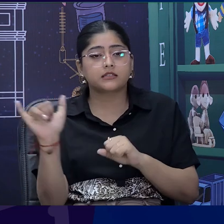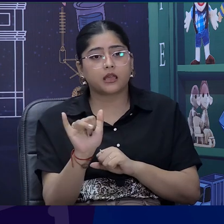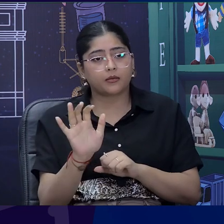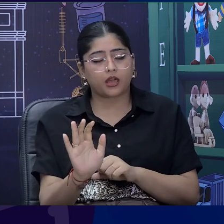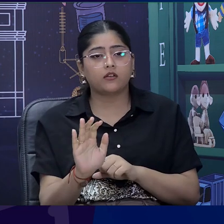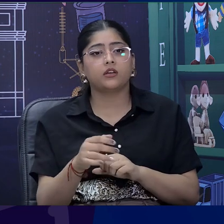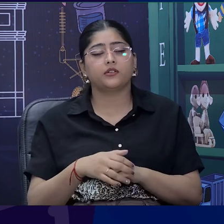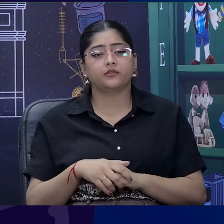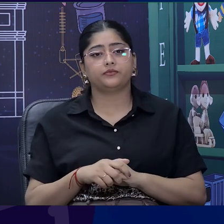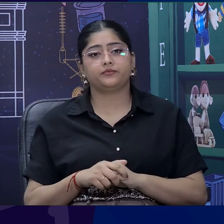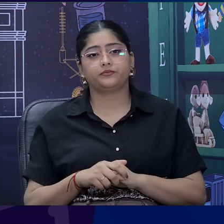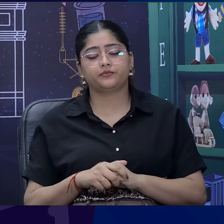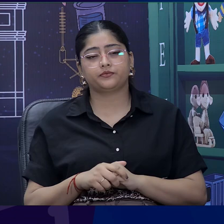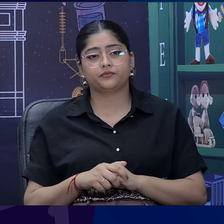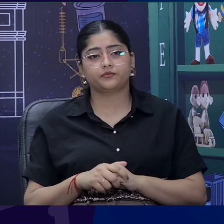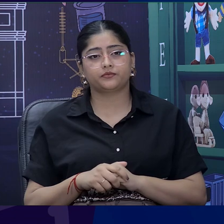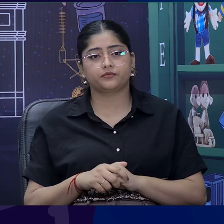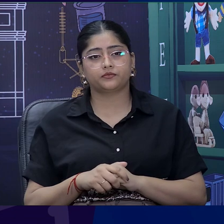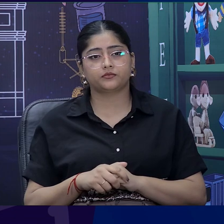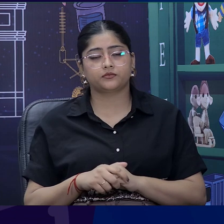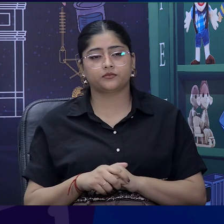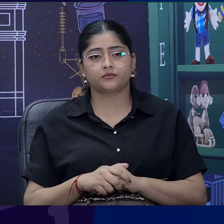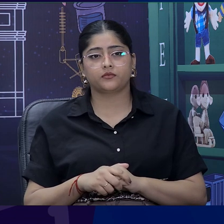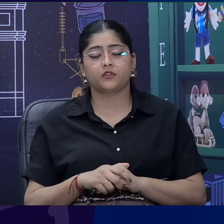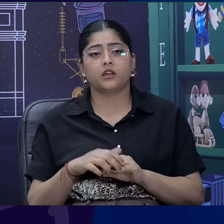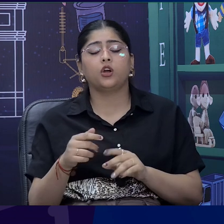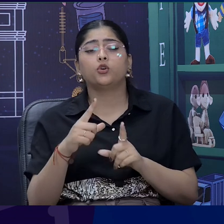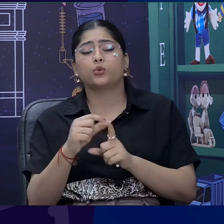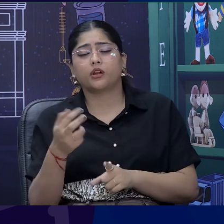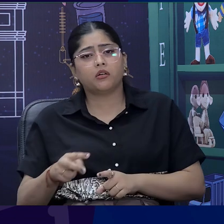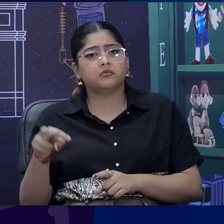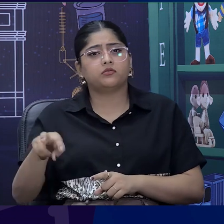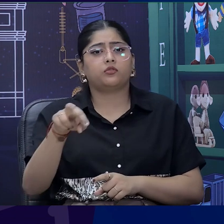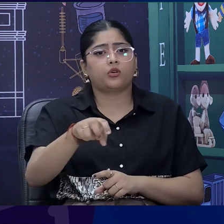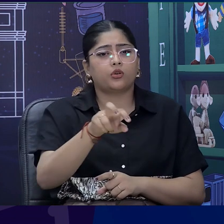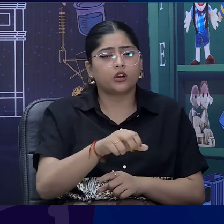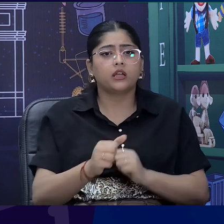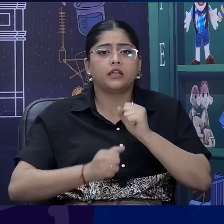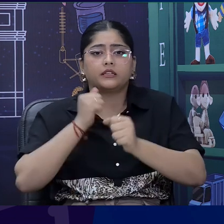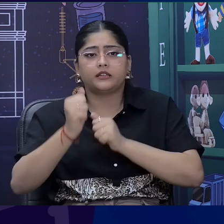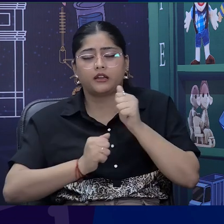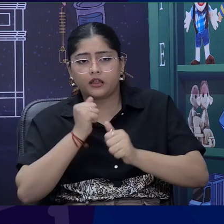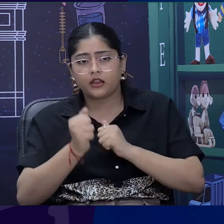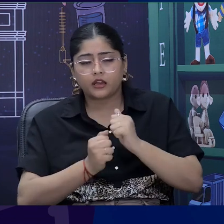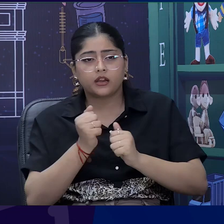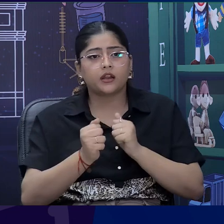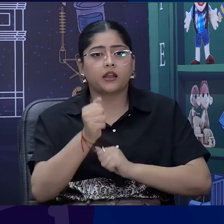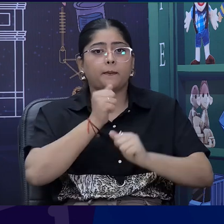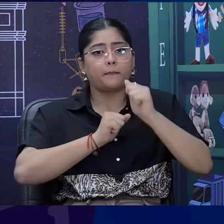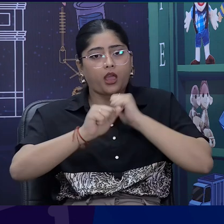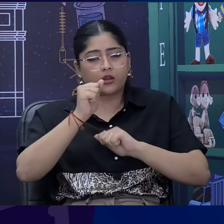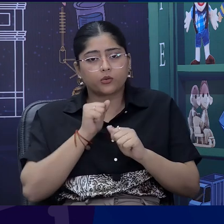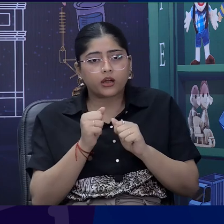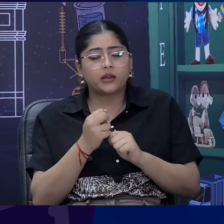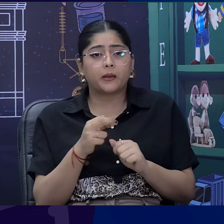perform few activities with children making them walk, making them run and making them walk backward and